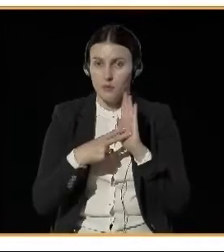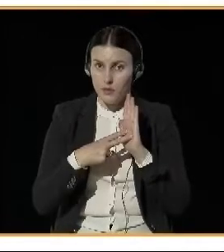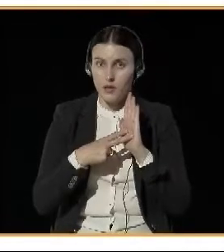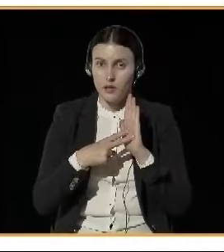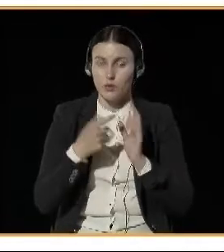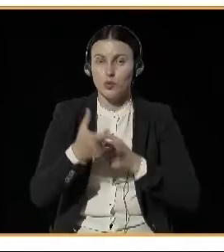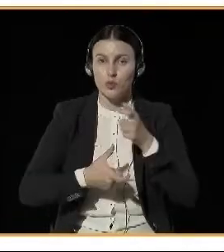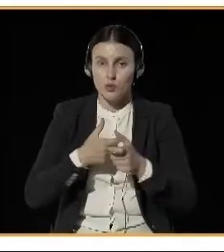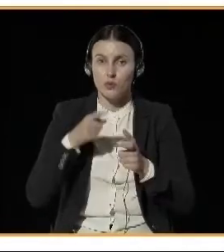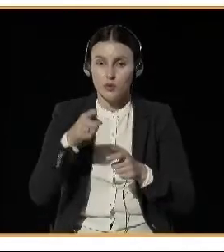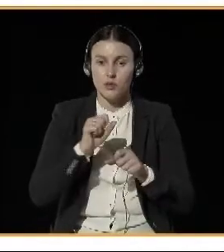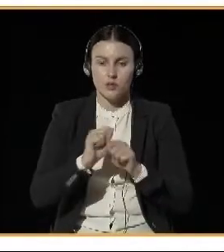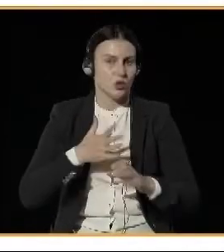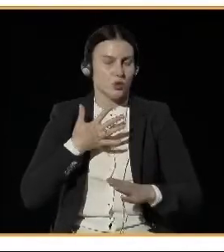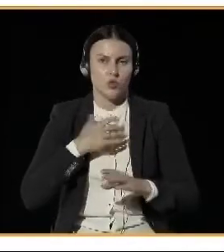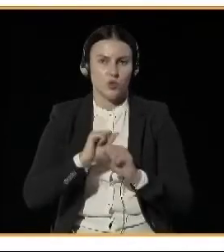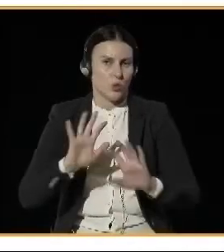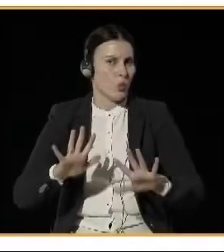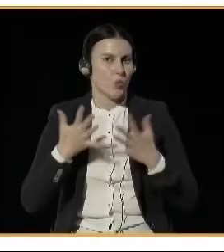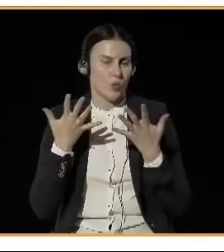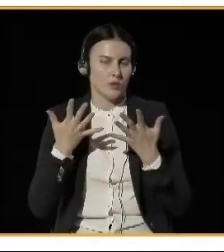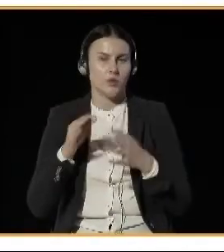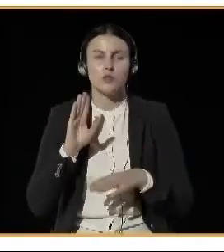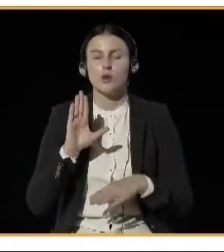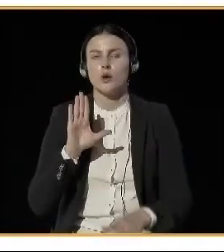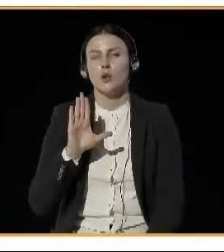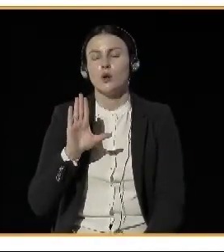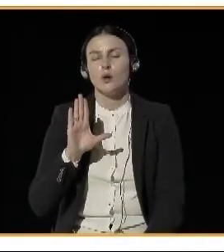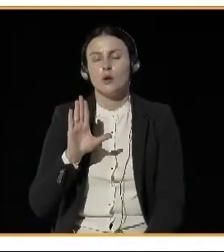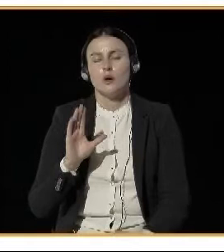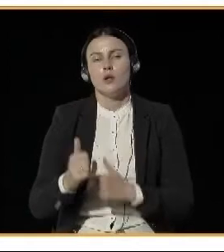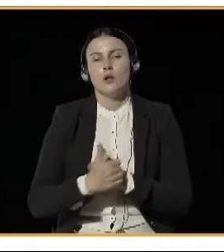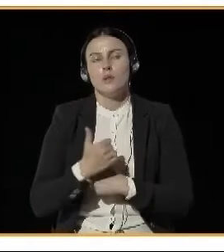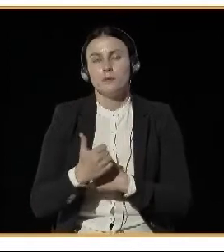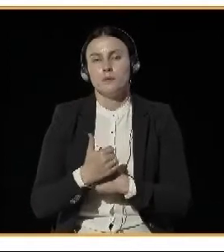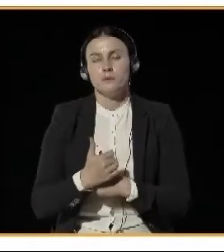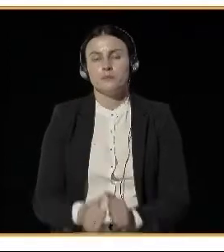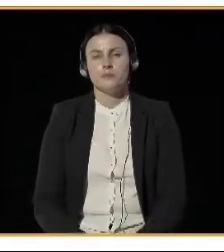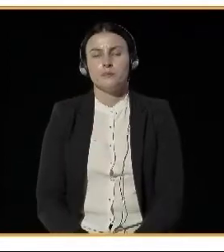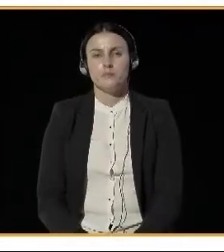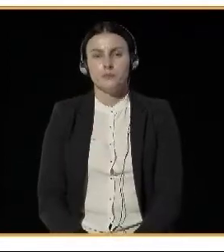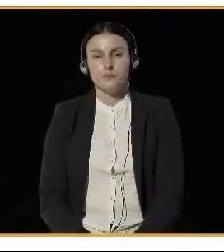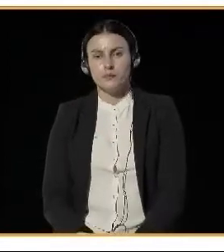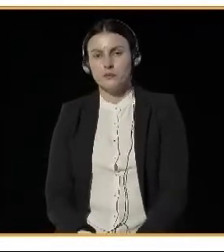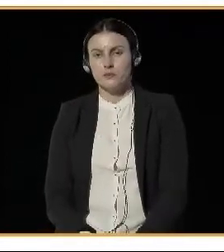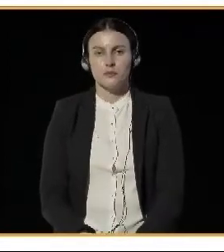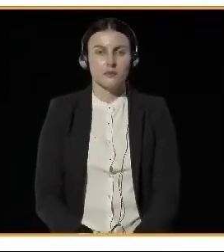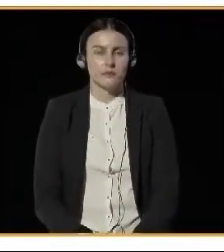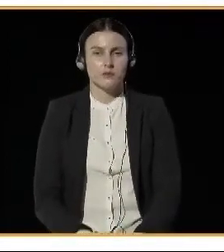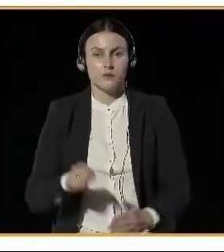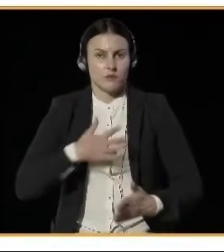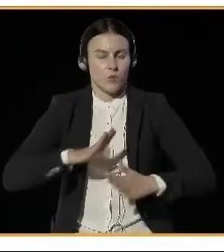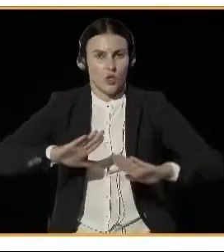pathways that can, you know, make things take a longer time. It makes